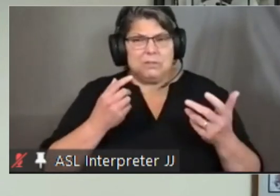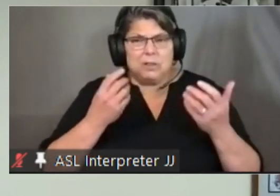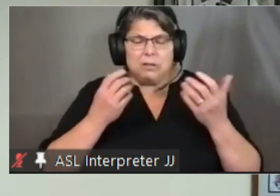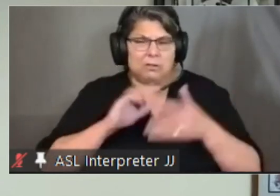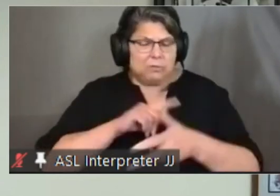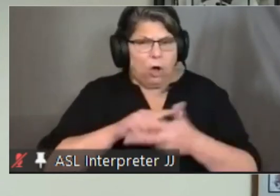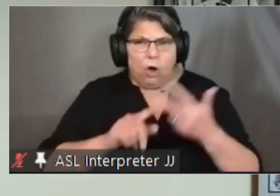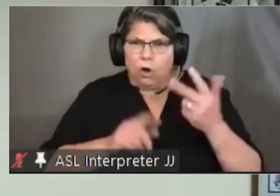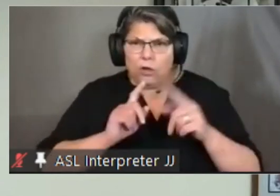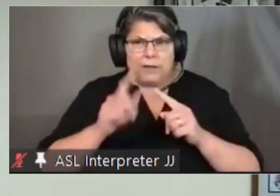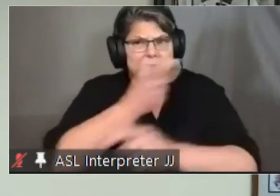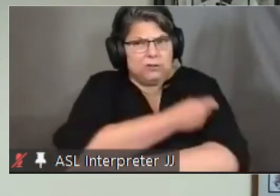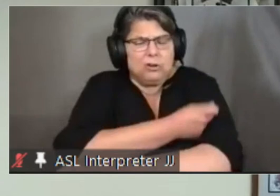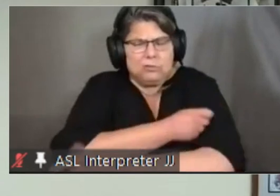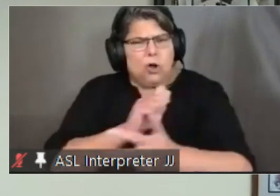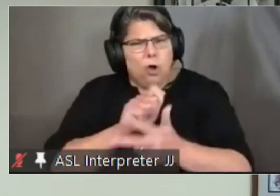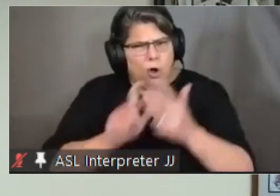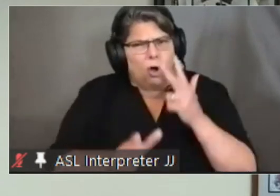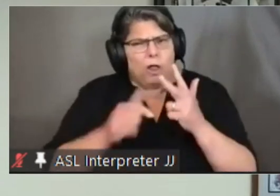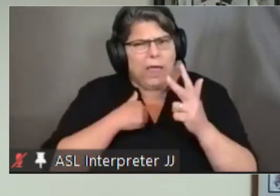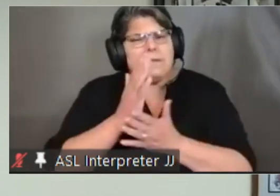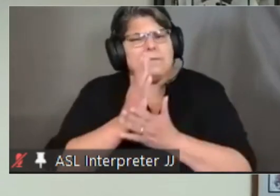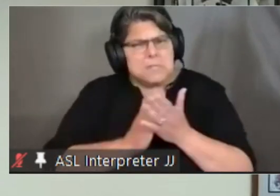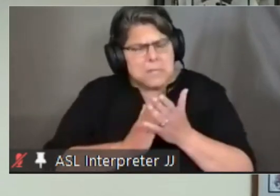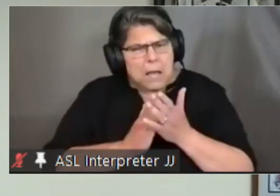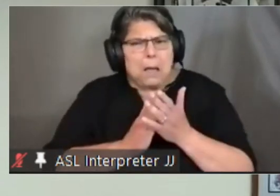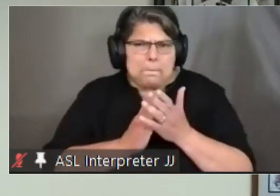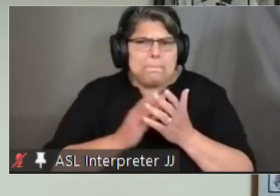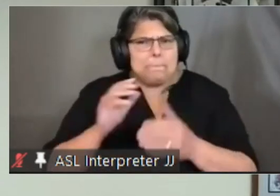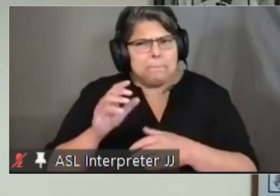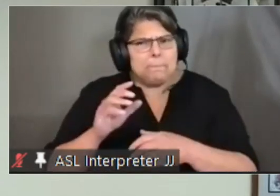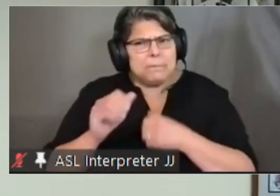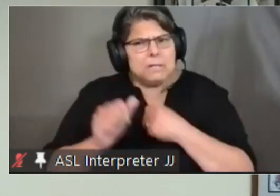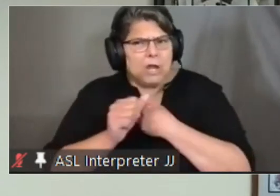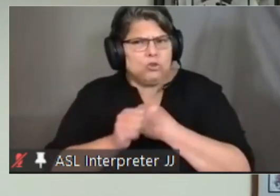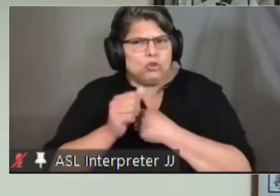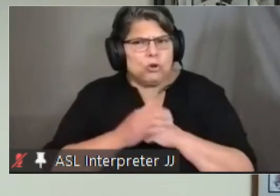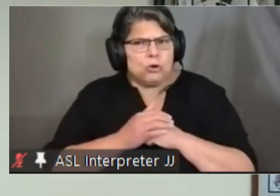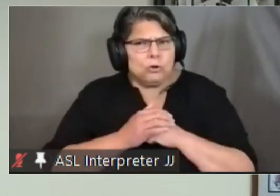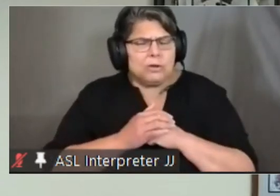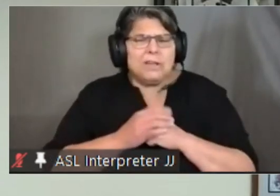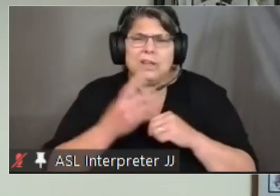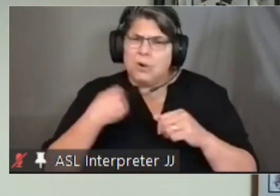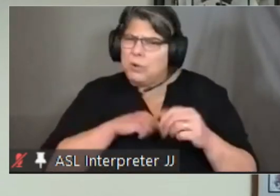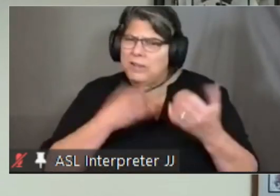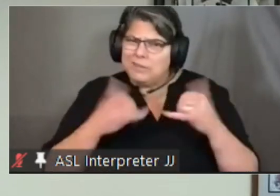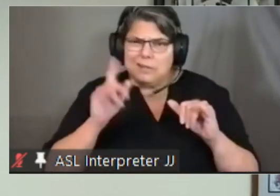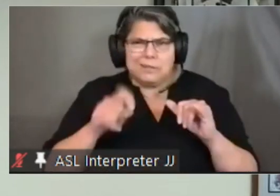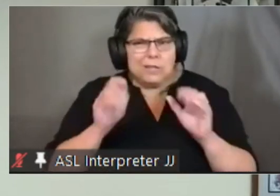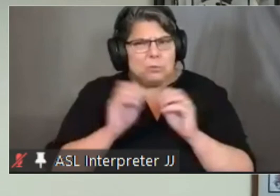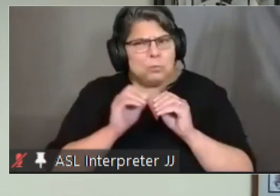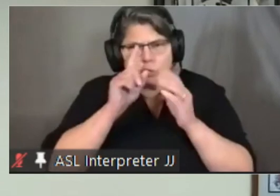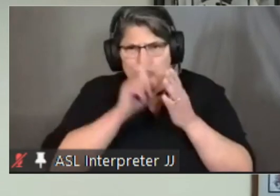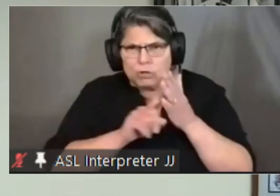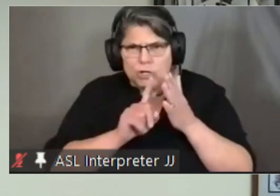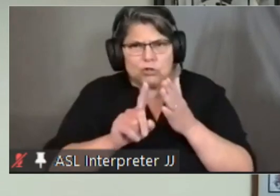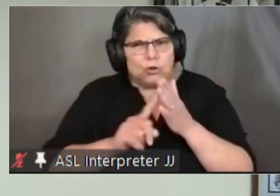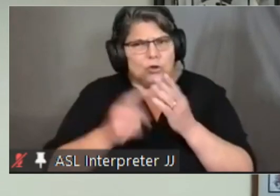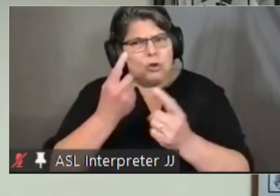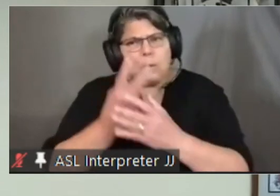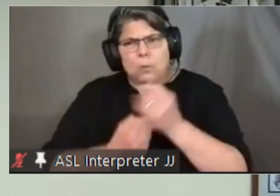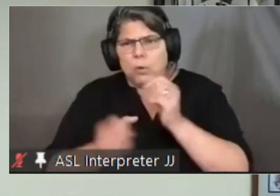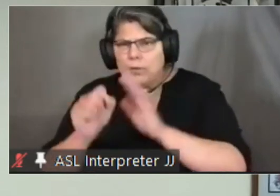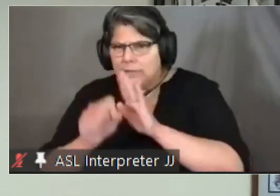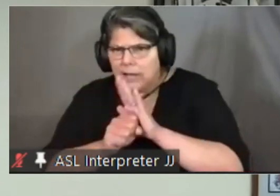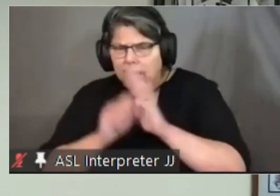not without some danger so there's a lot of research that has to be done at the state and federal level to see if the